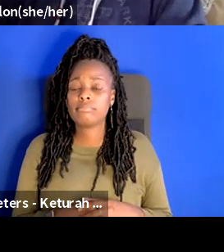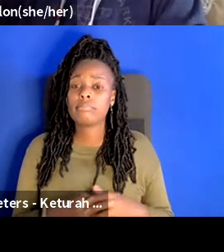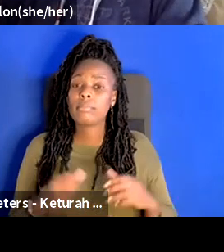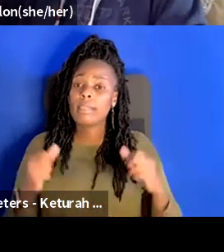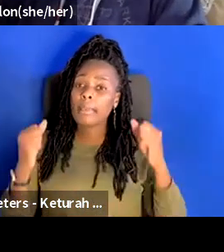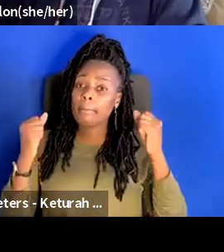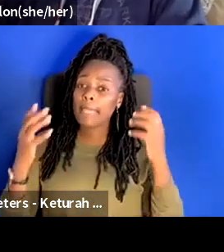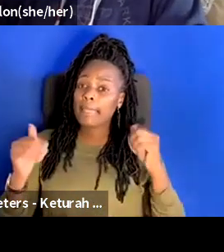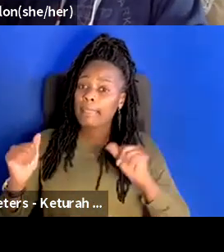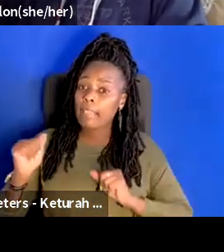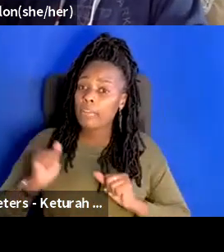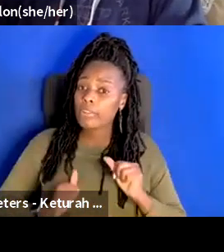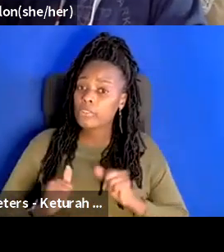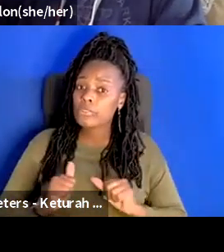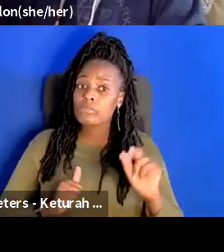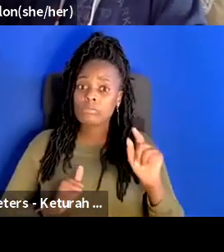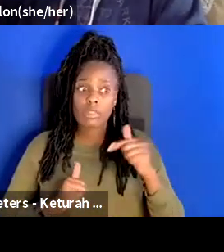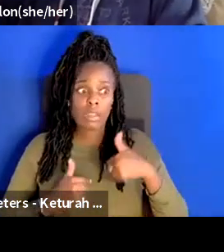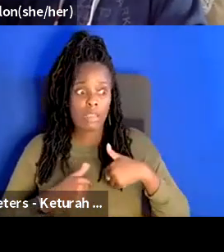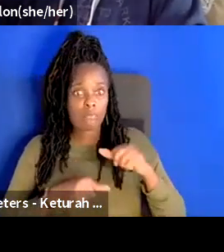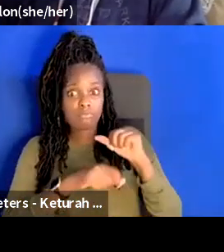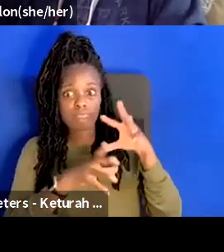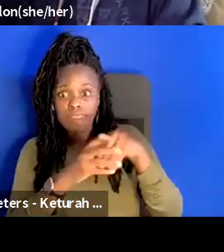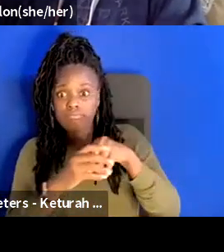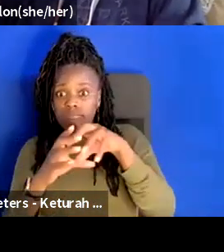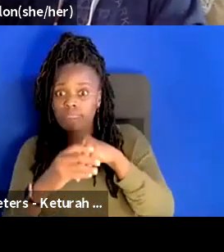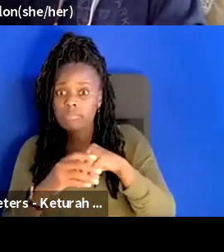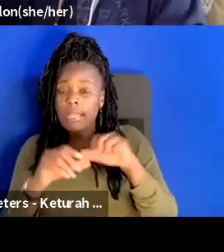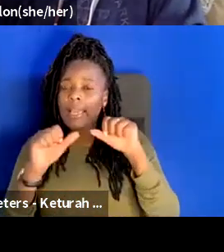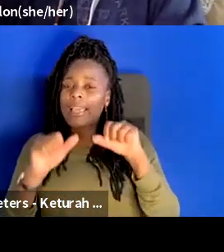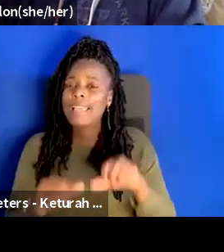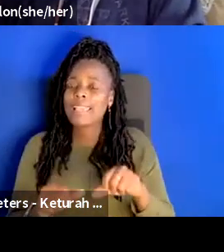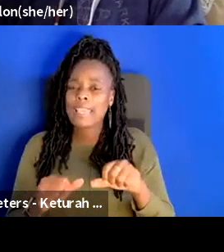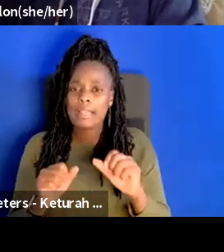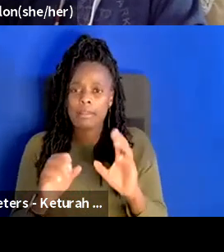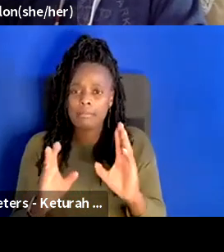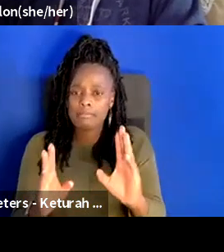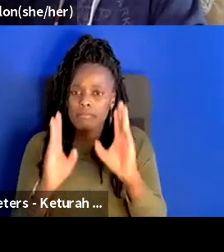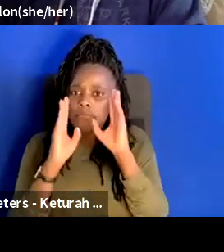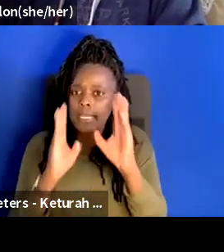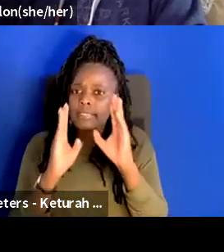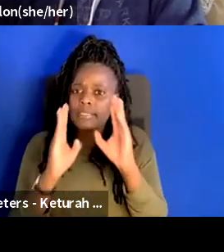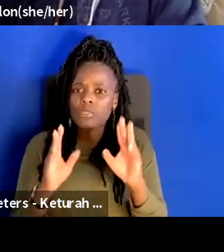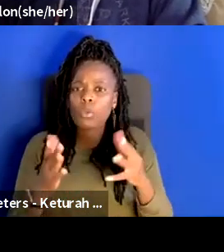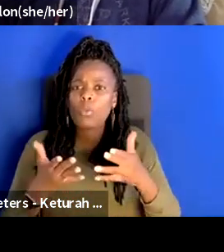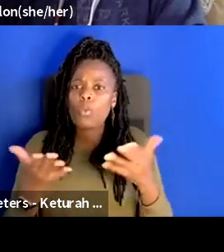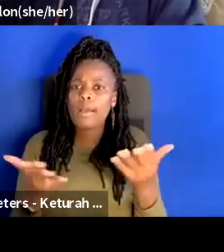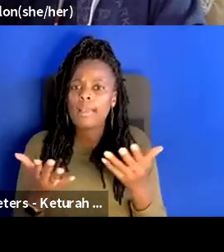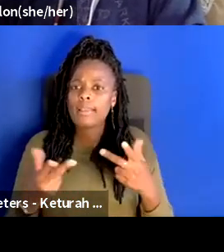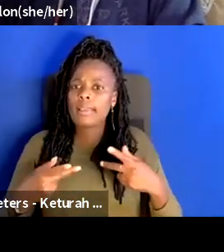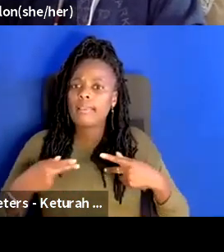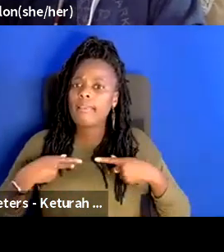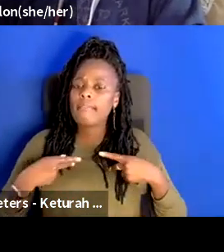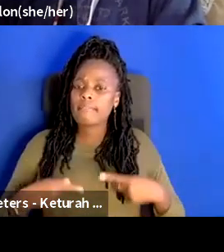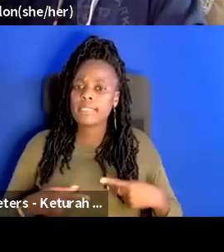that i have worked in can pay more attention to the physical safety